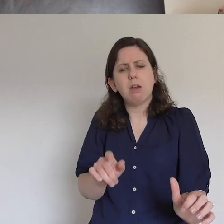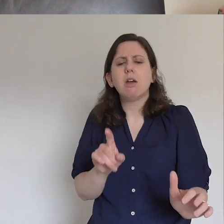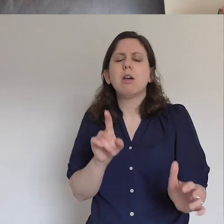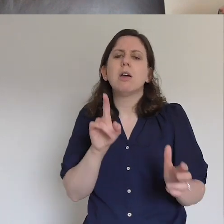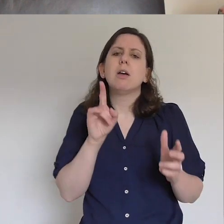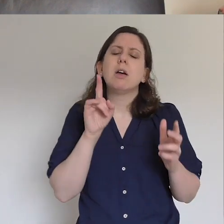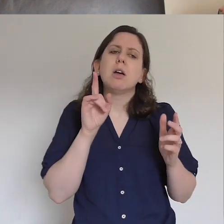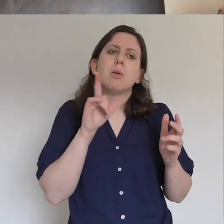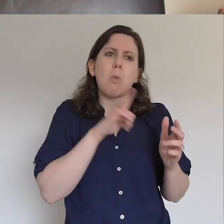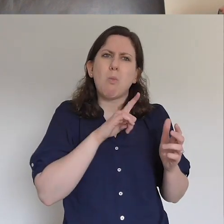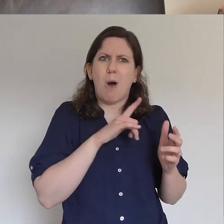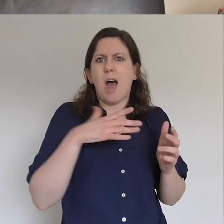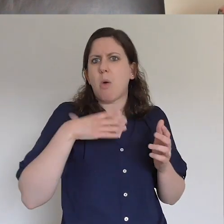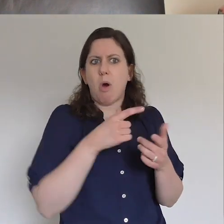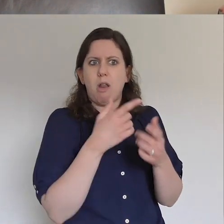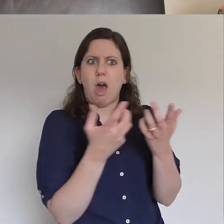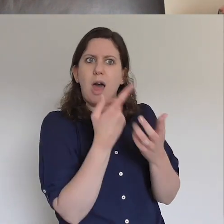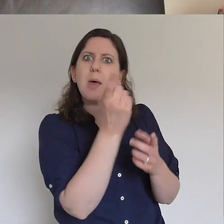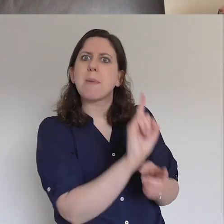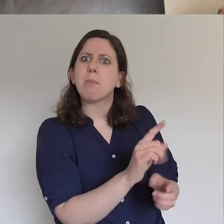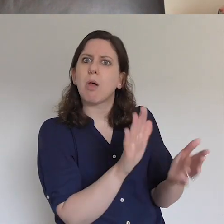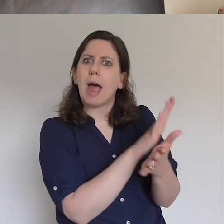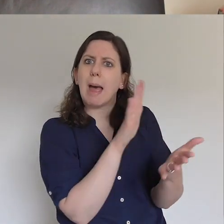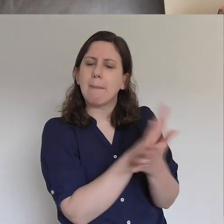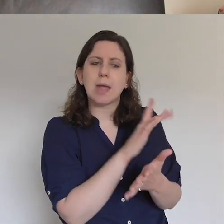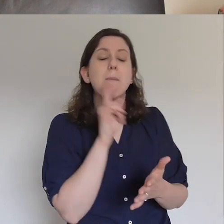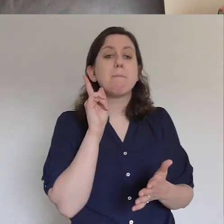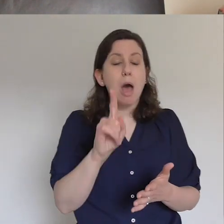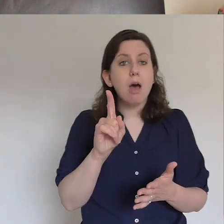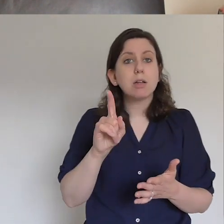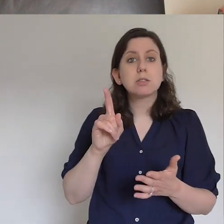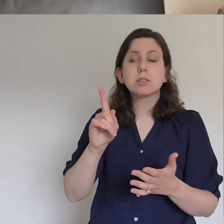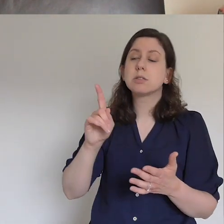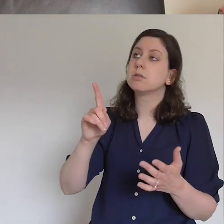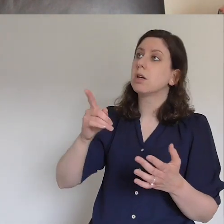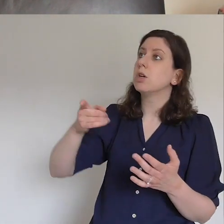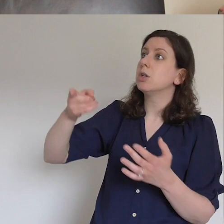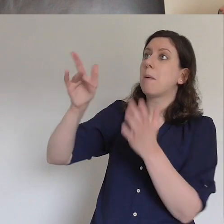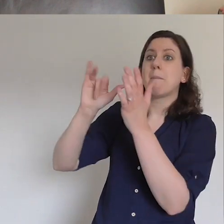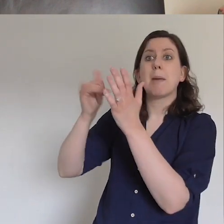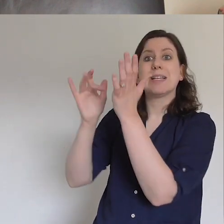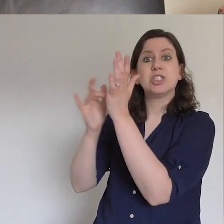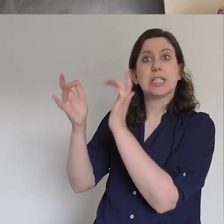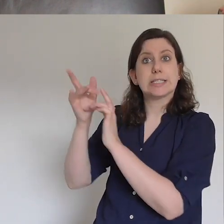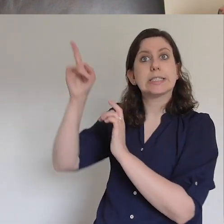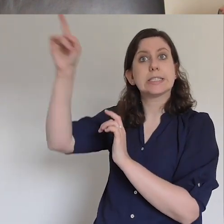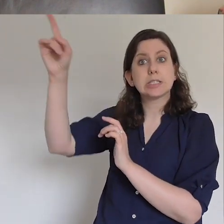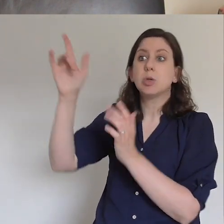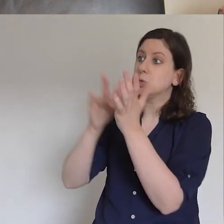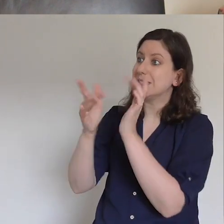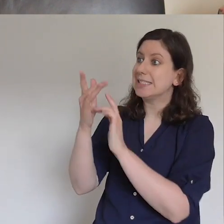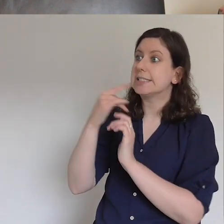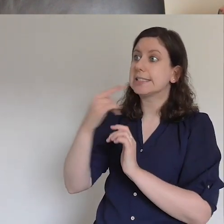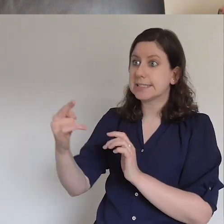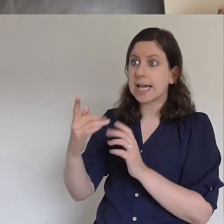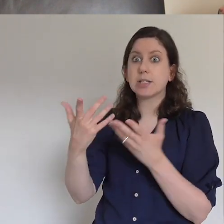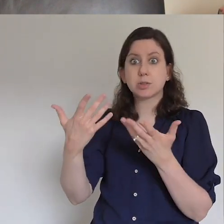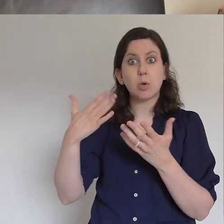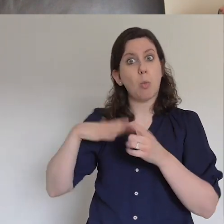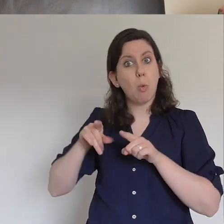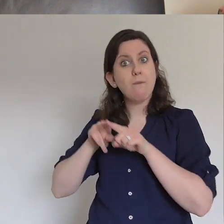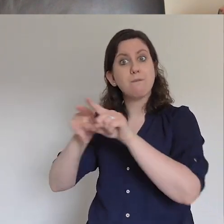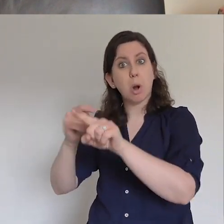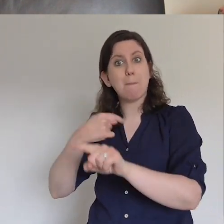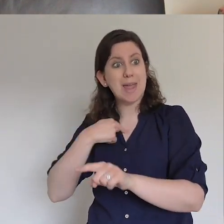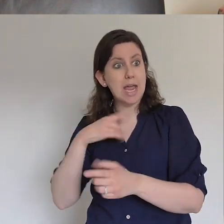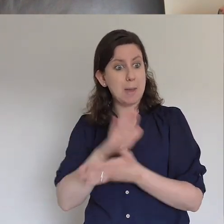to follow Jesus? It's my belief that when Jesus calls you to follow him he calls you not just to come and live but to come and die, to die to self, to follow him, to